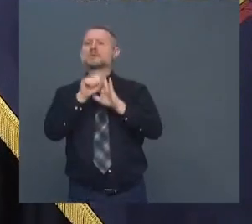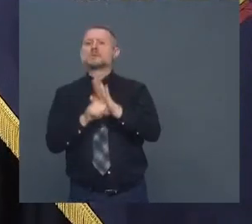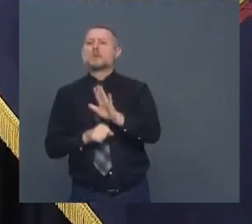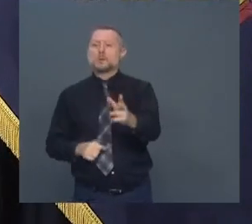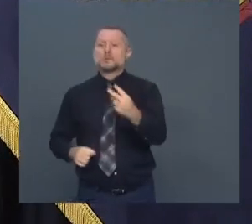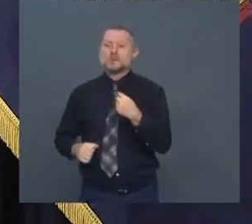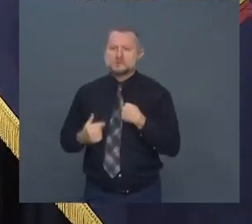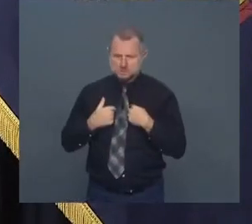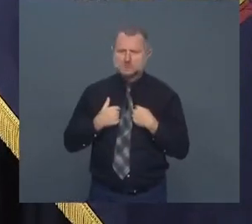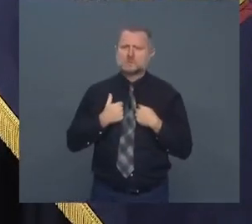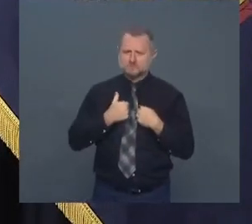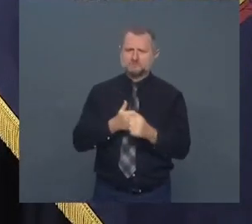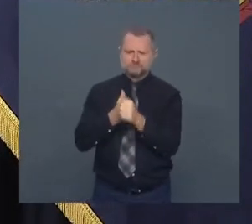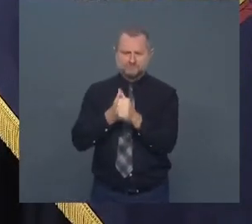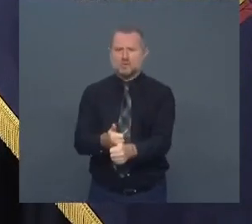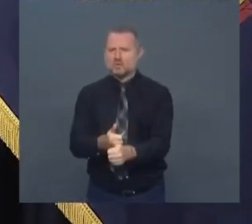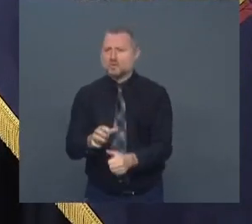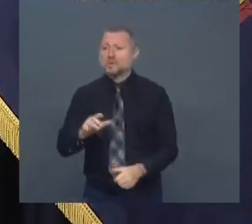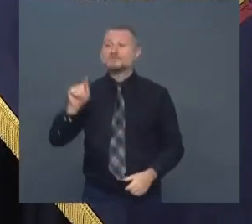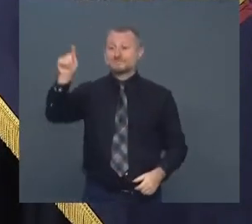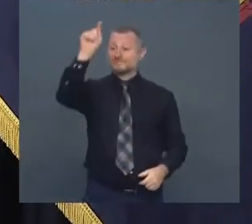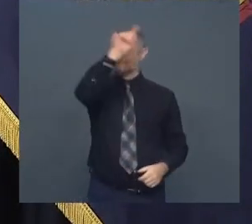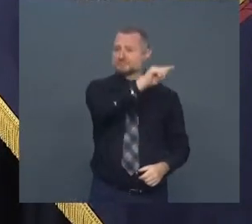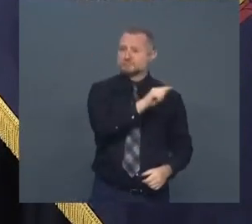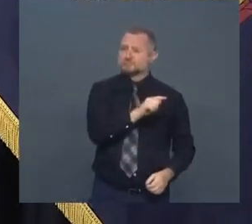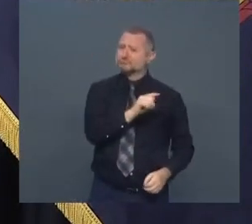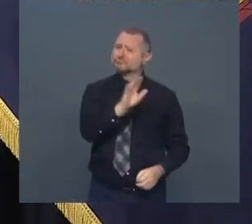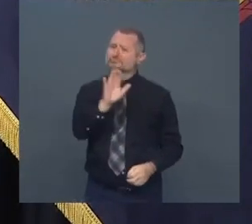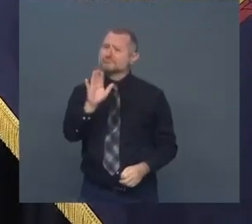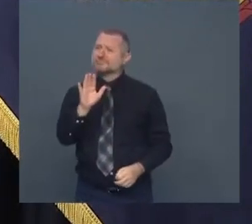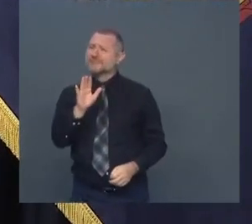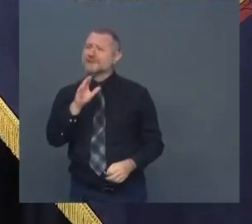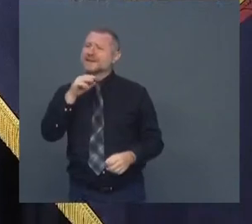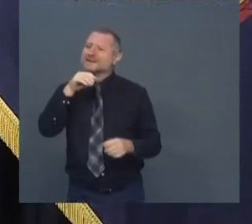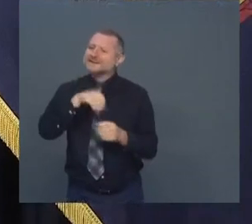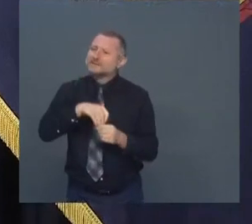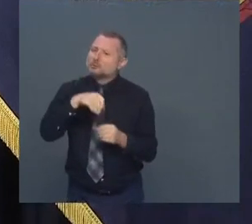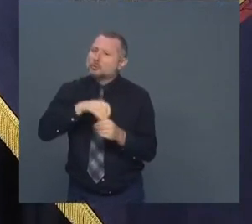other localities there's better I'm sorry because